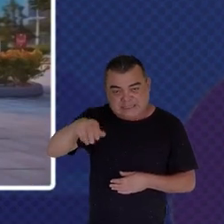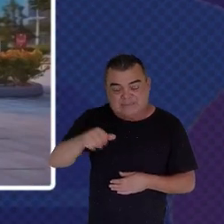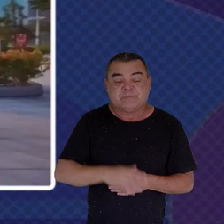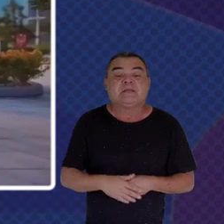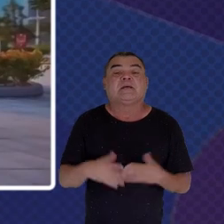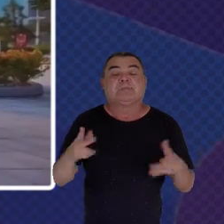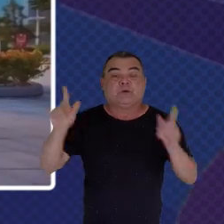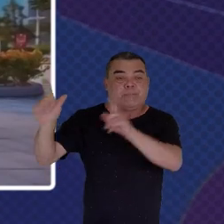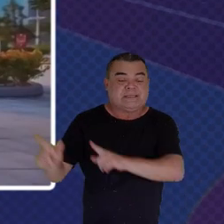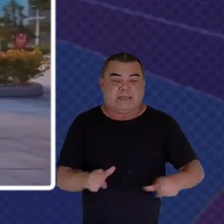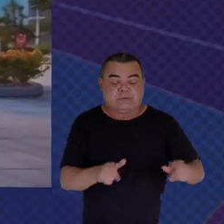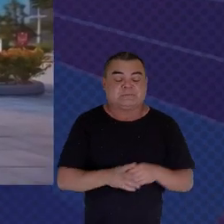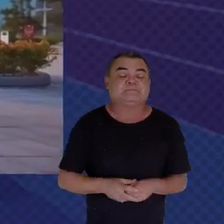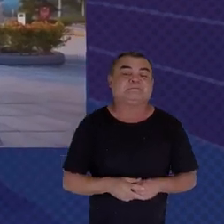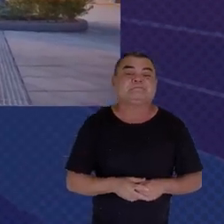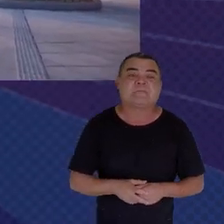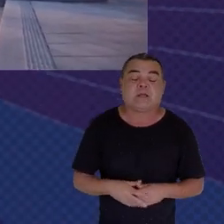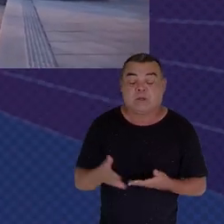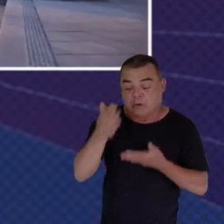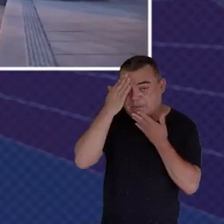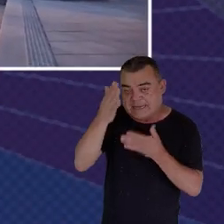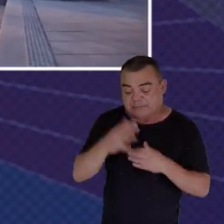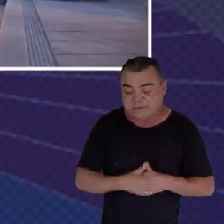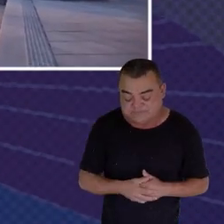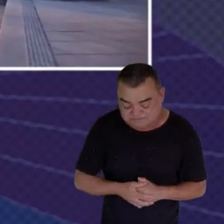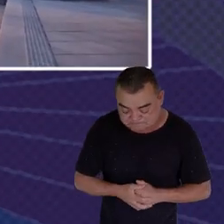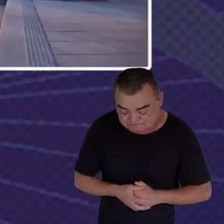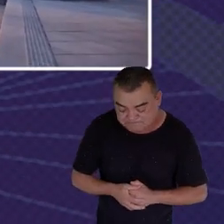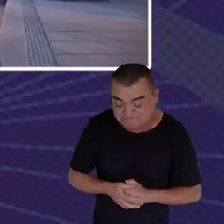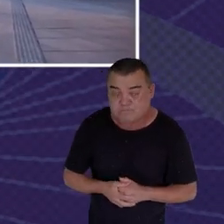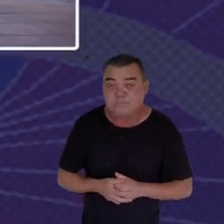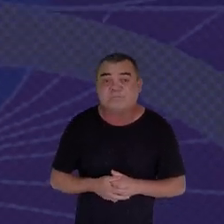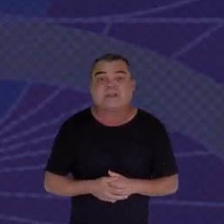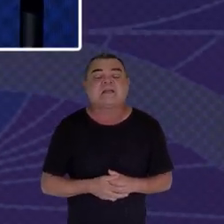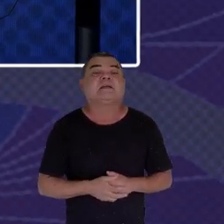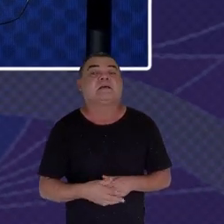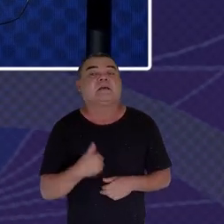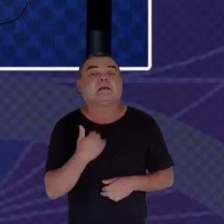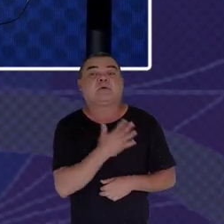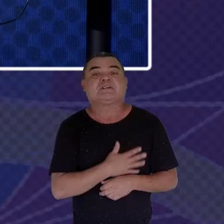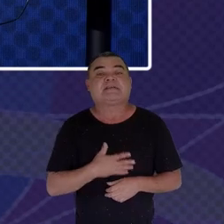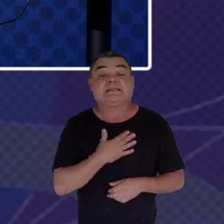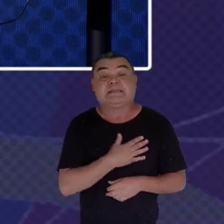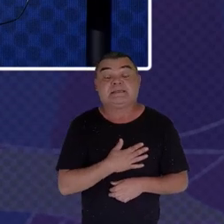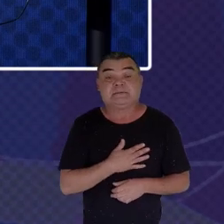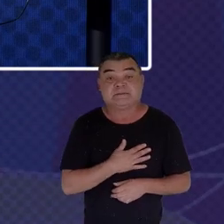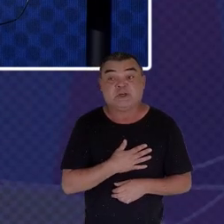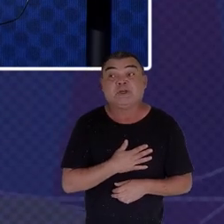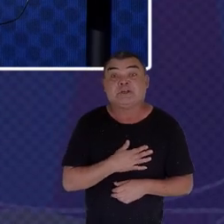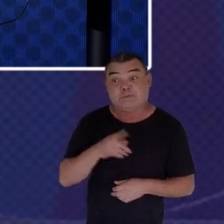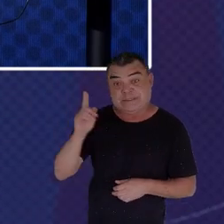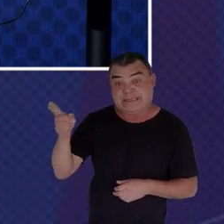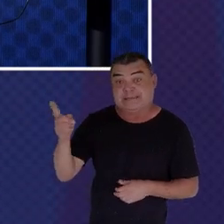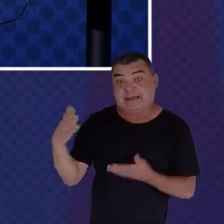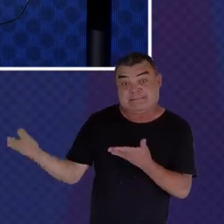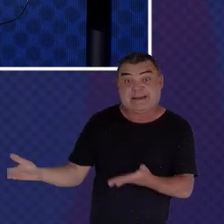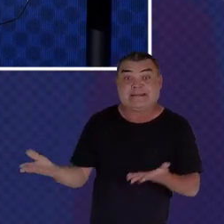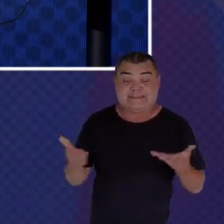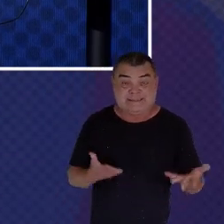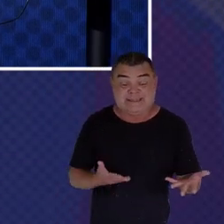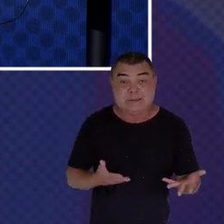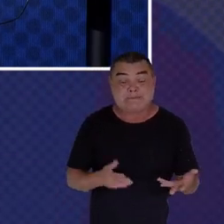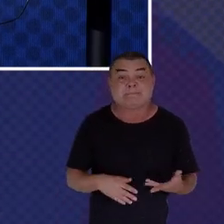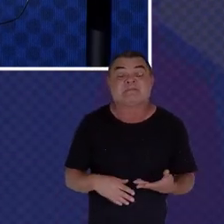on Thank you Thank you And I really liked That you brought up The word Abundance Because